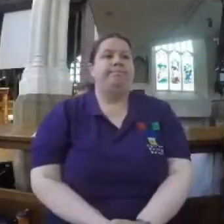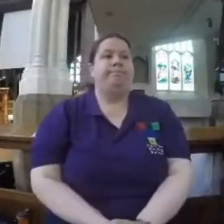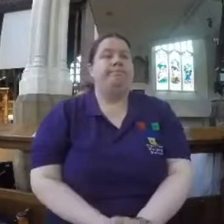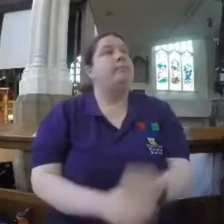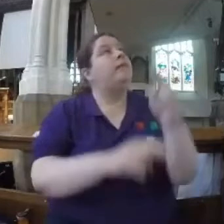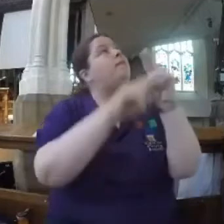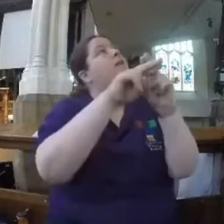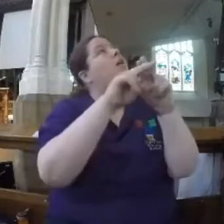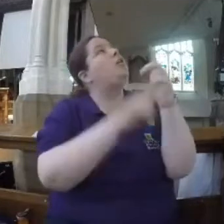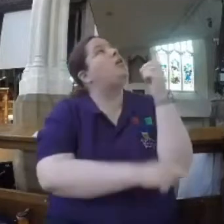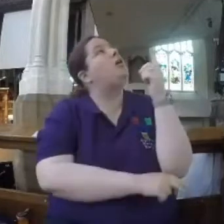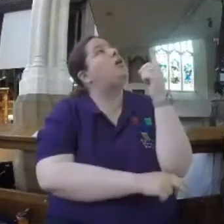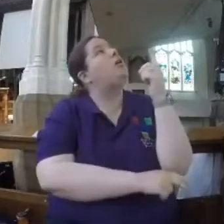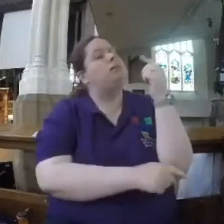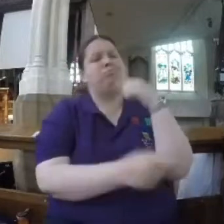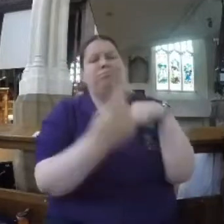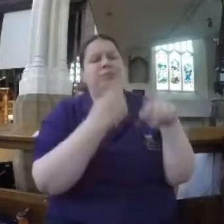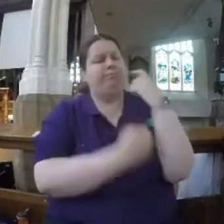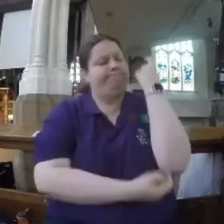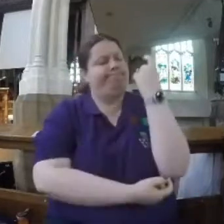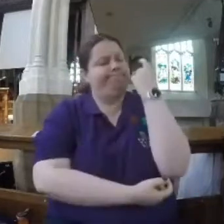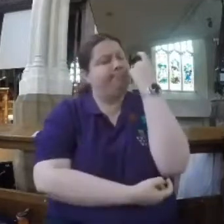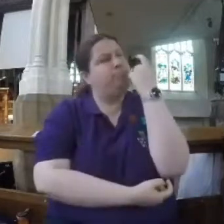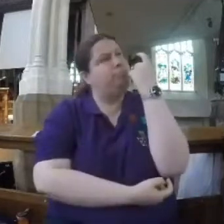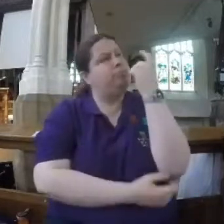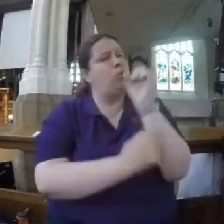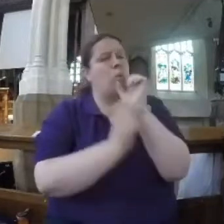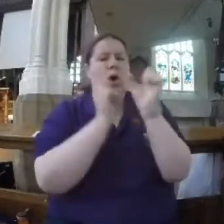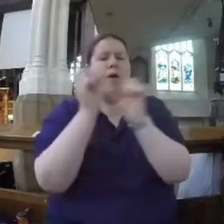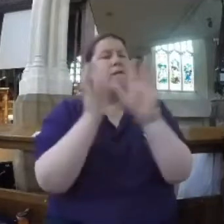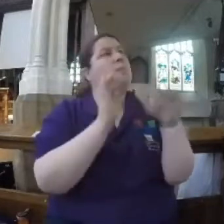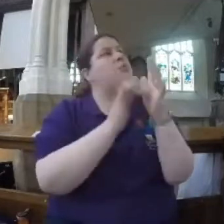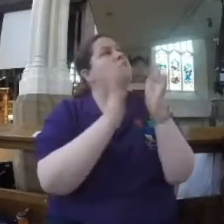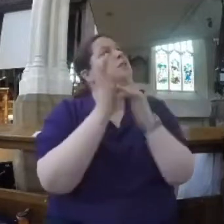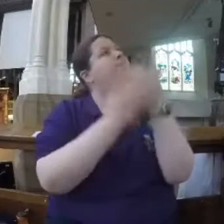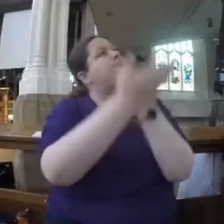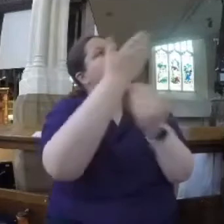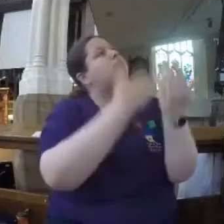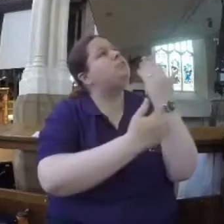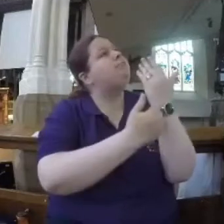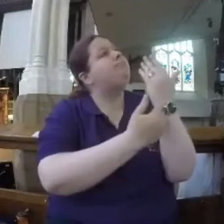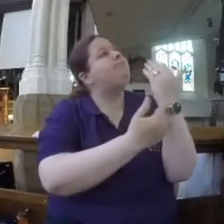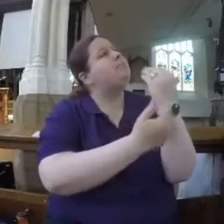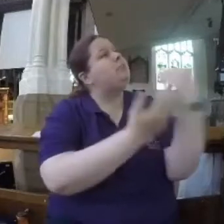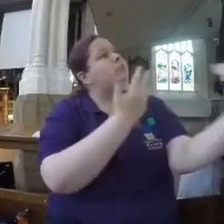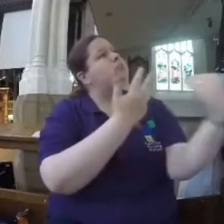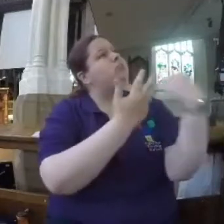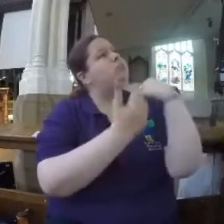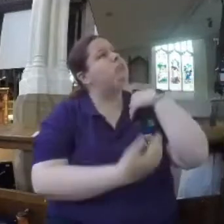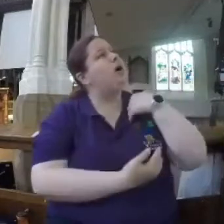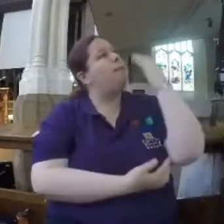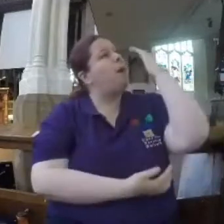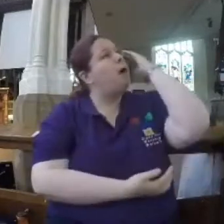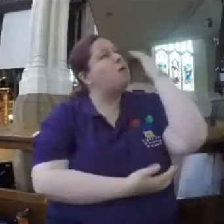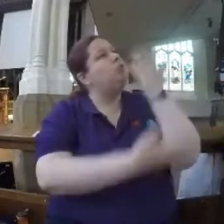Father God, as we consider these words of Jesus, speak into our hearts and our minds.